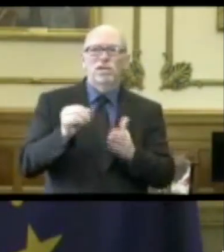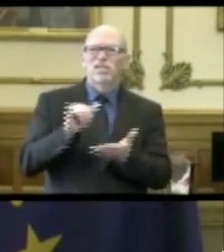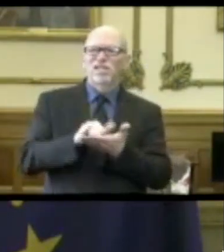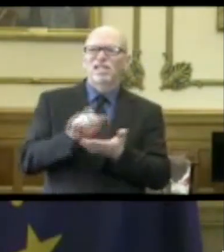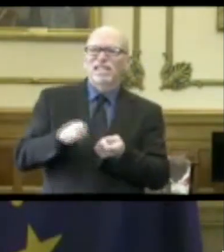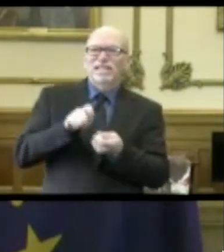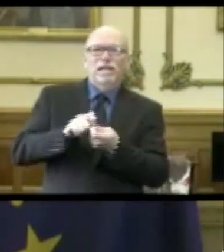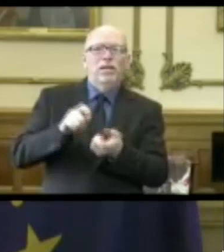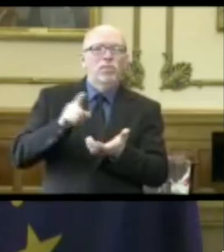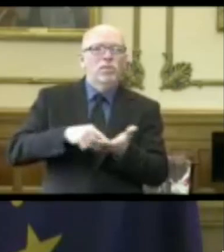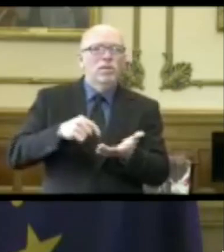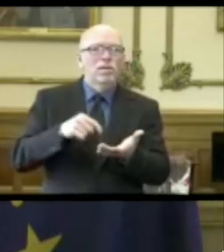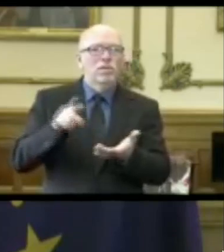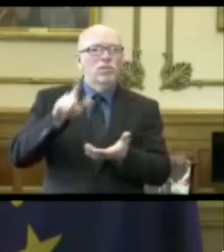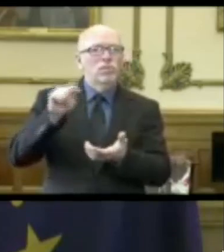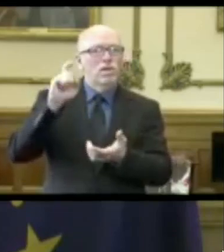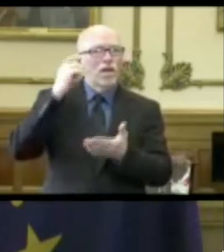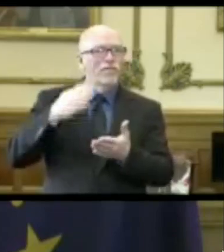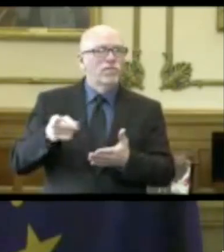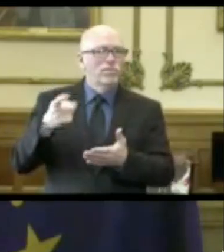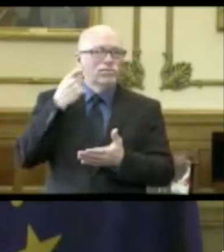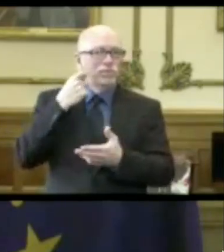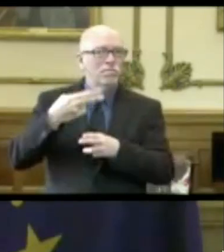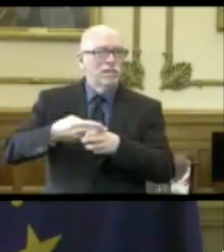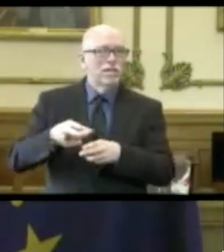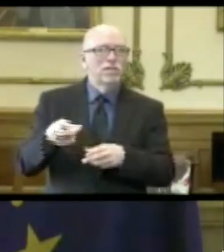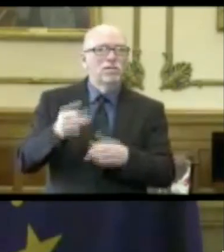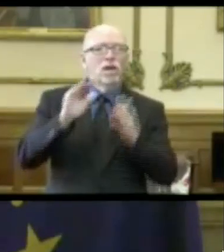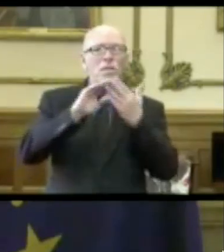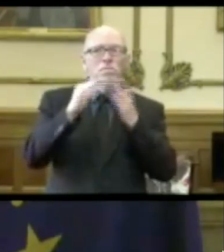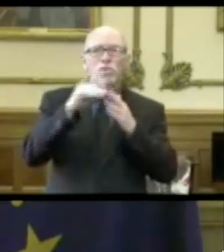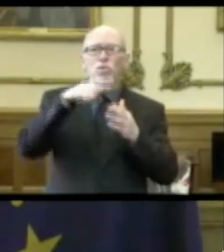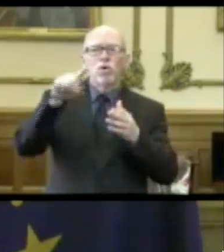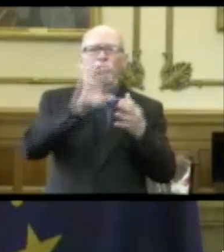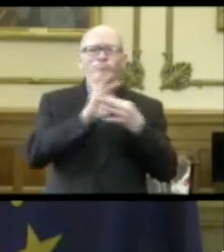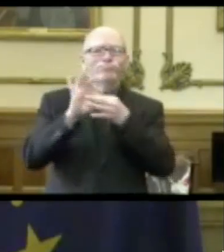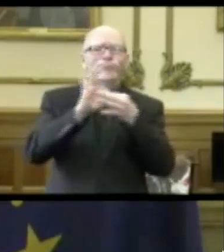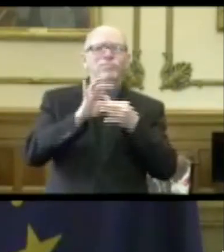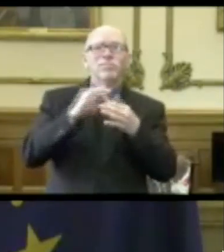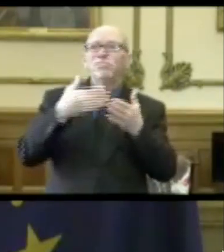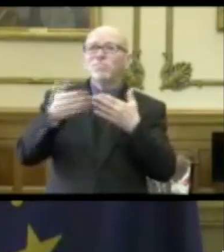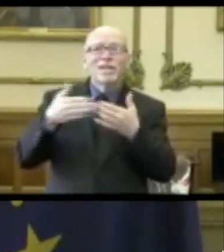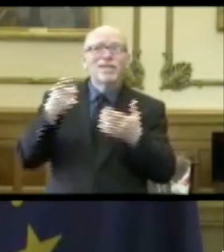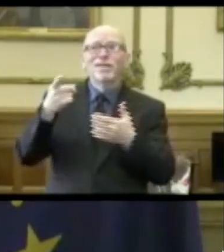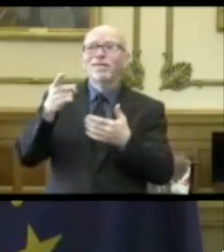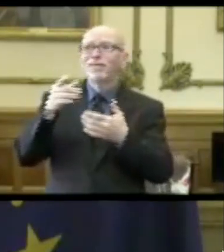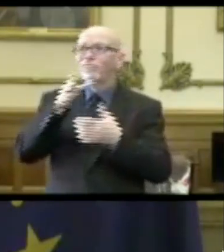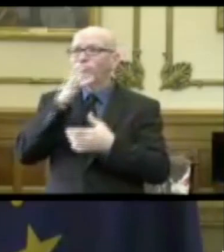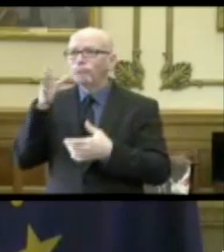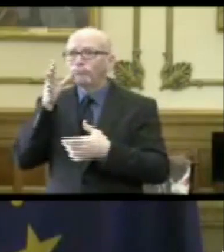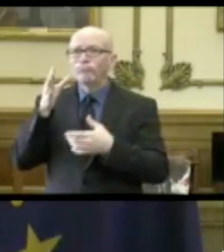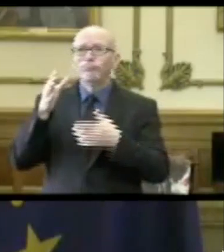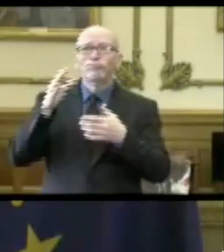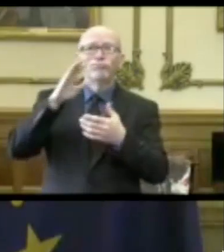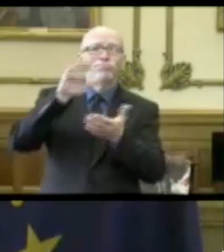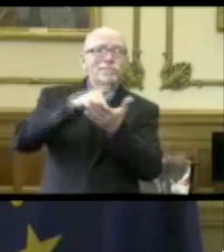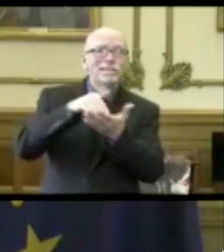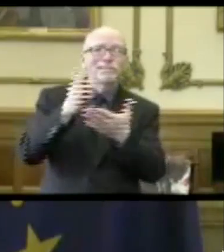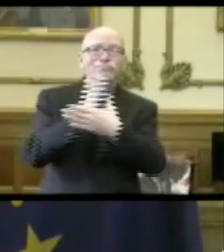what Lieutenant Governor Krause just mentioned, how these communities, whether they're rural, urban, or suburban, as she just articulated,